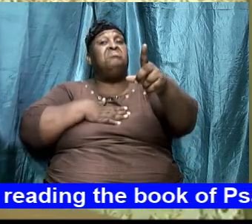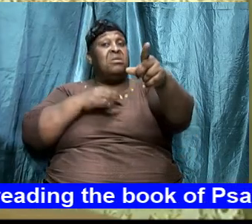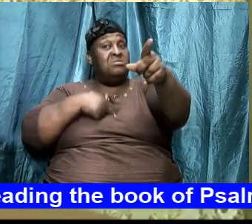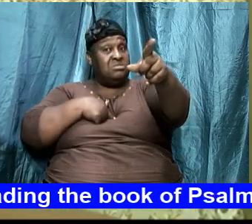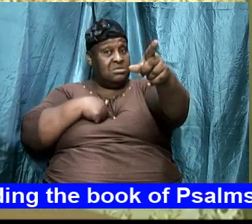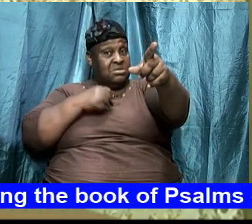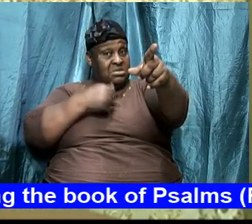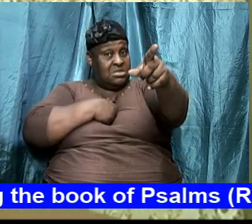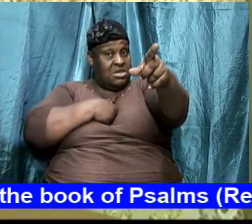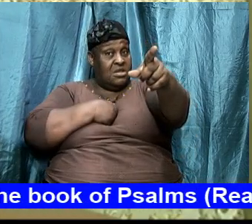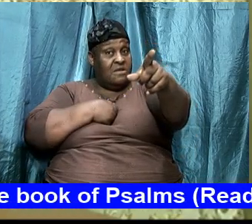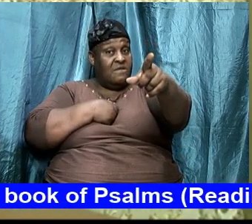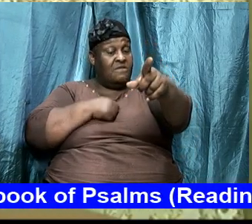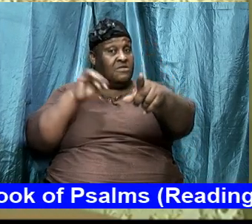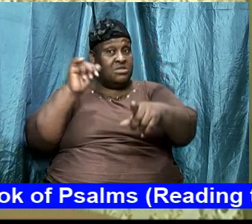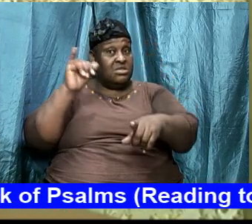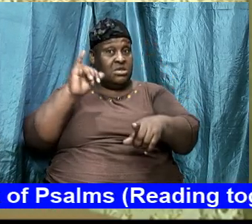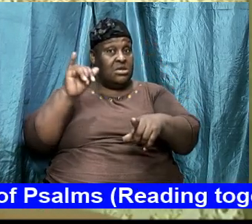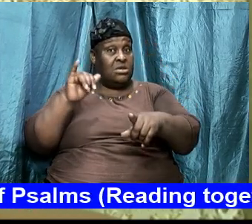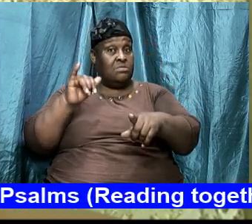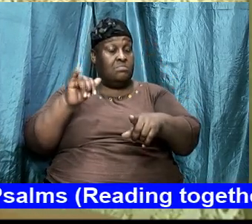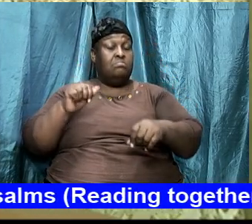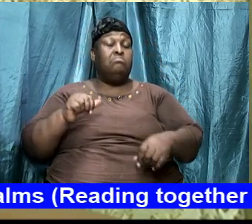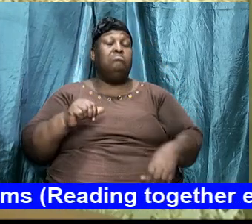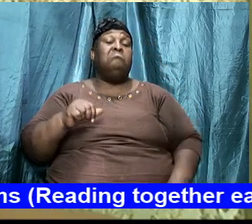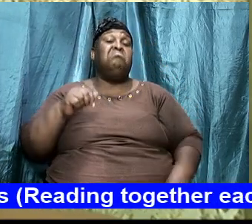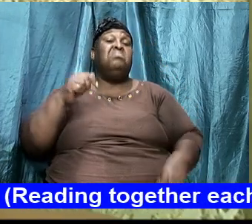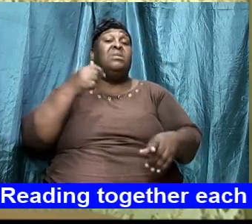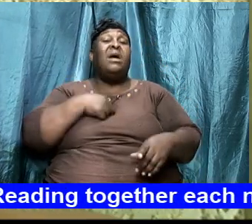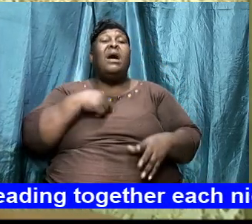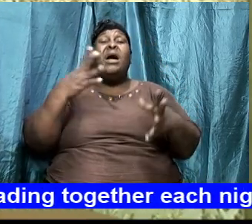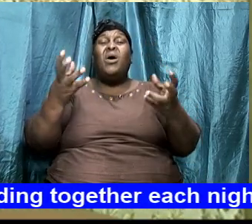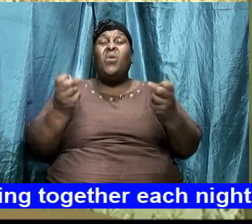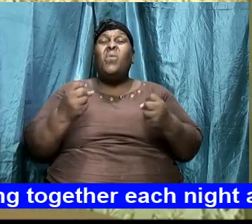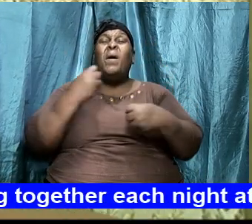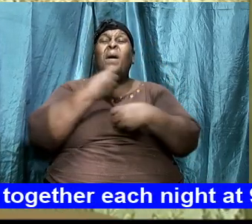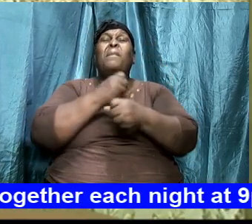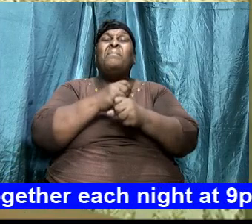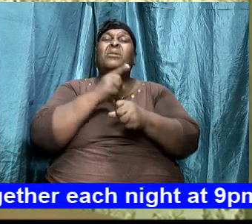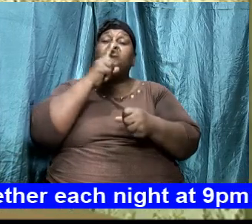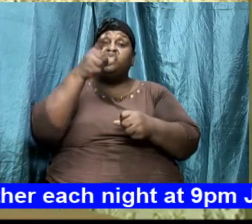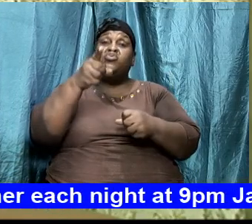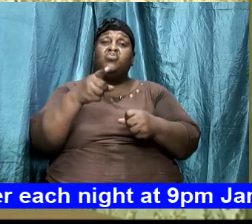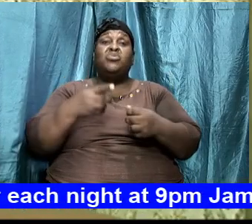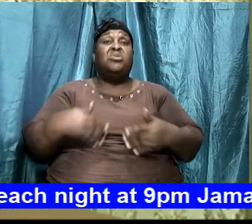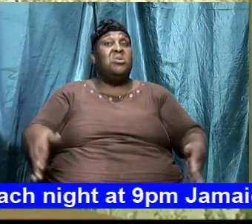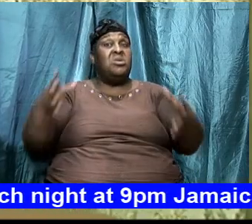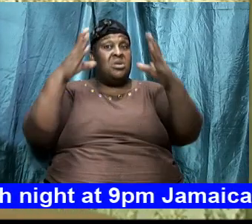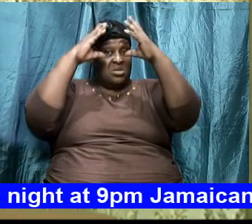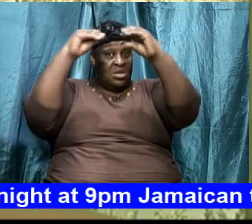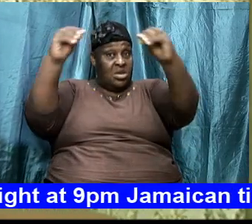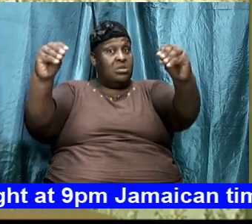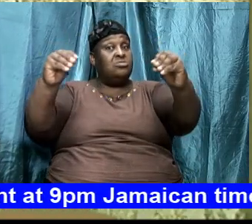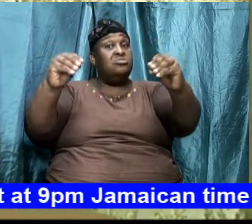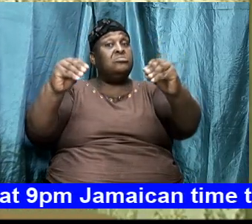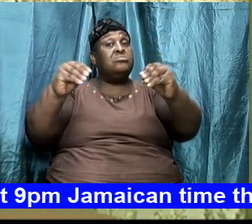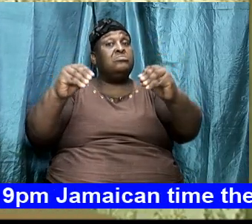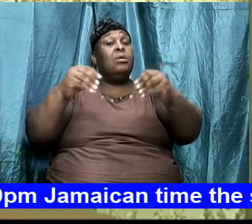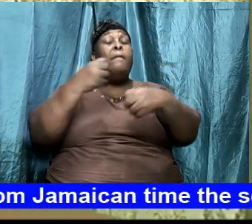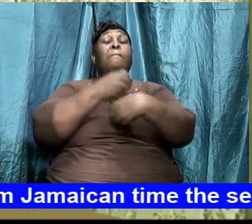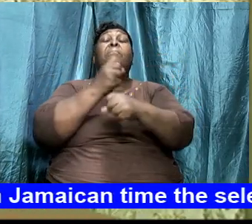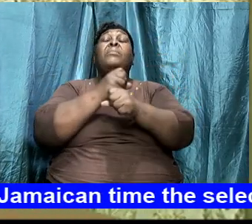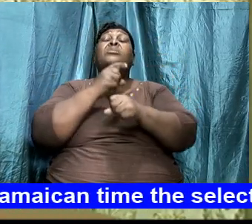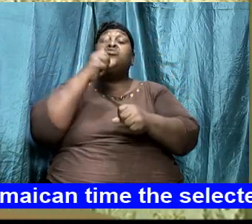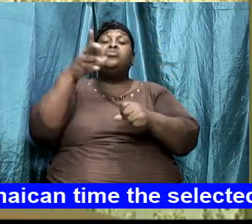I am talking to myself because I want to make sure I am here teaching I want to make sure that